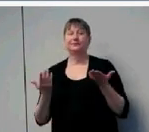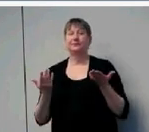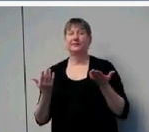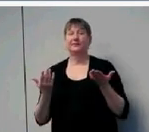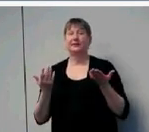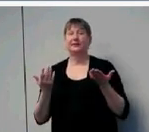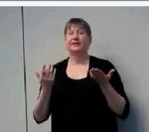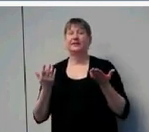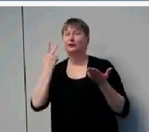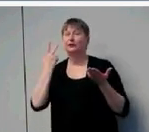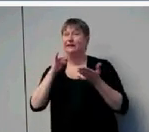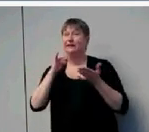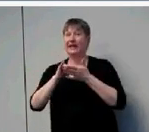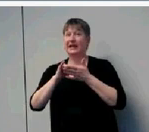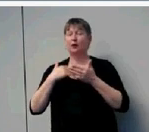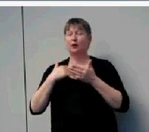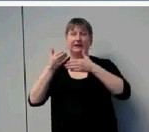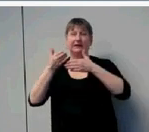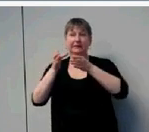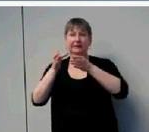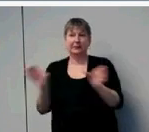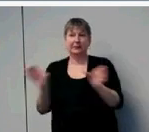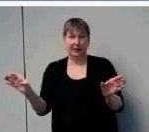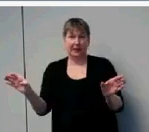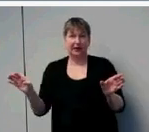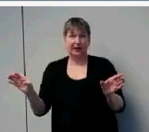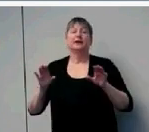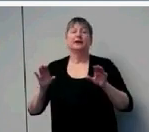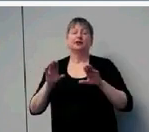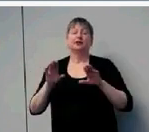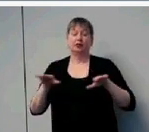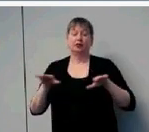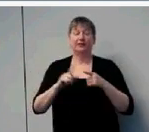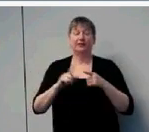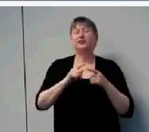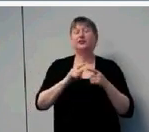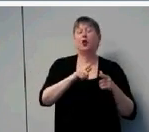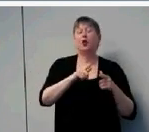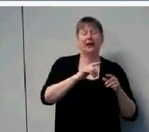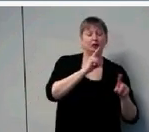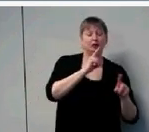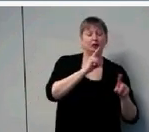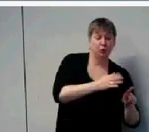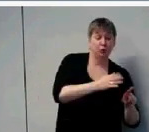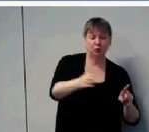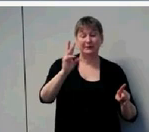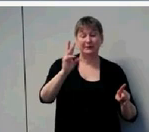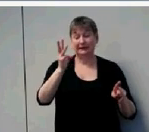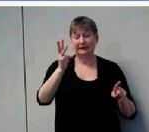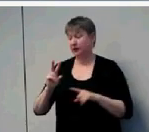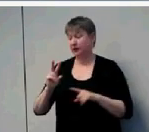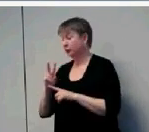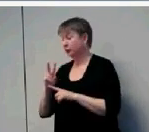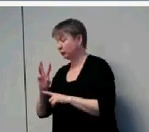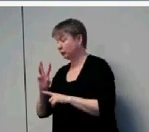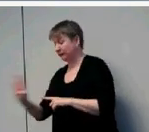split the children. Again, a longitudinal growth curve from two to six years. But we've got kids wearing